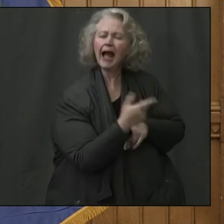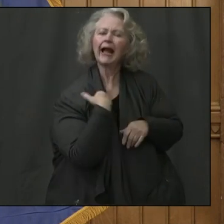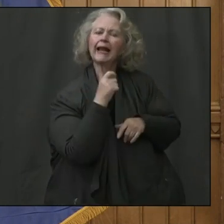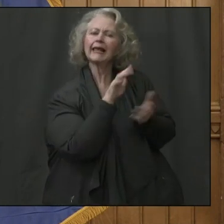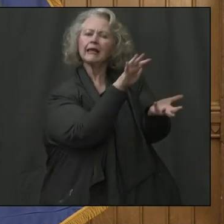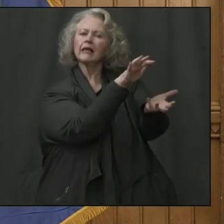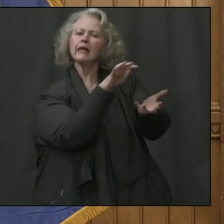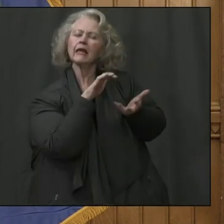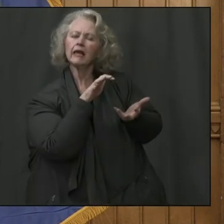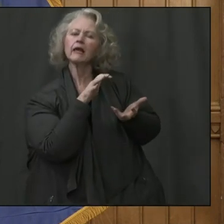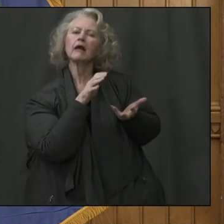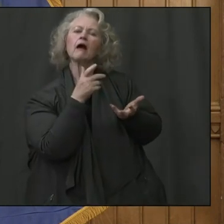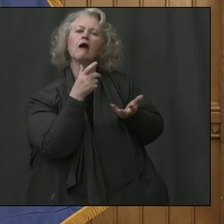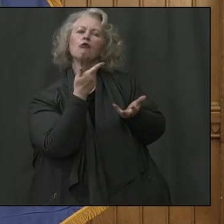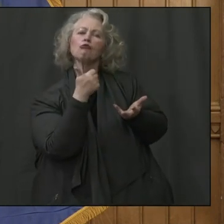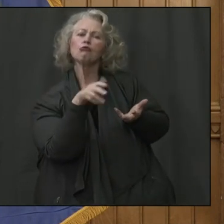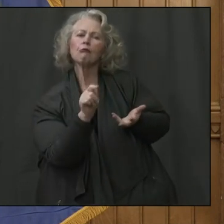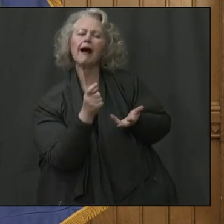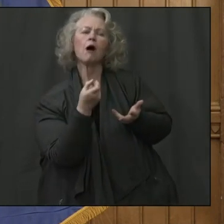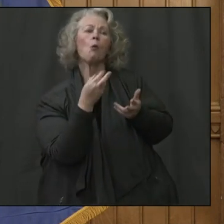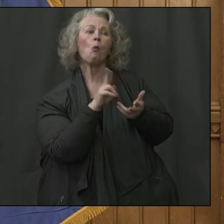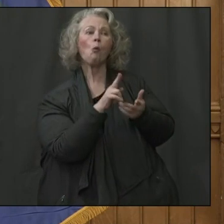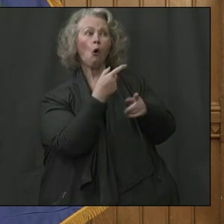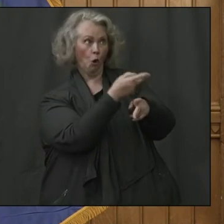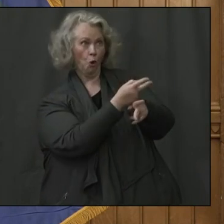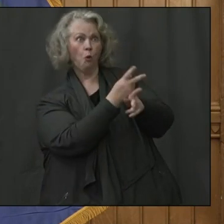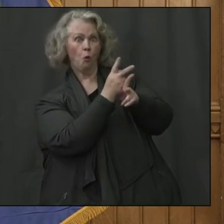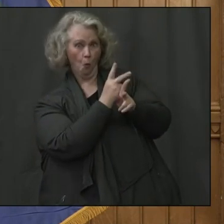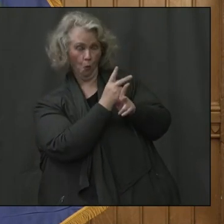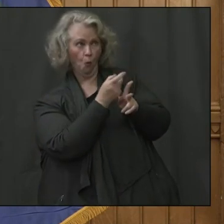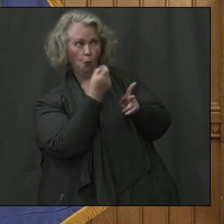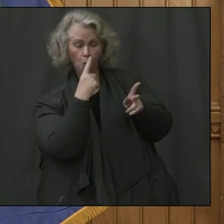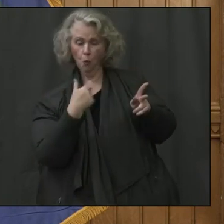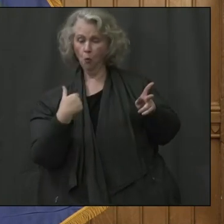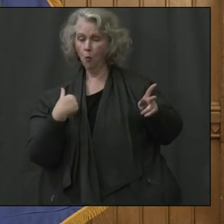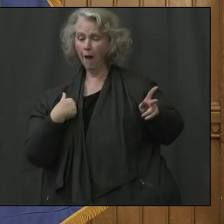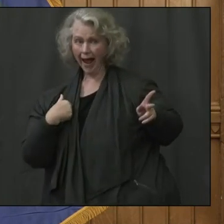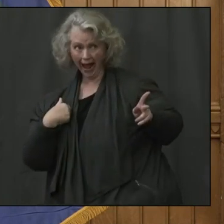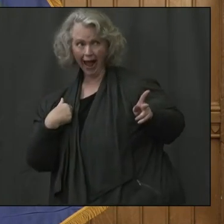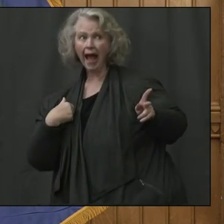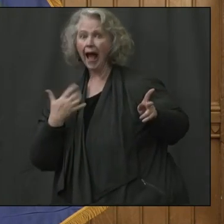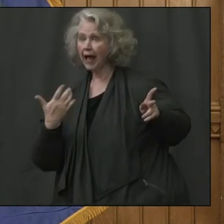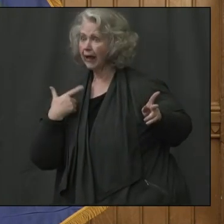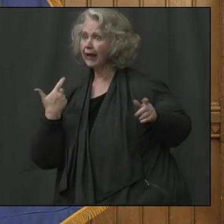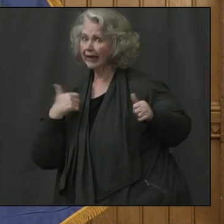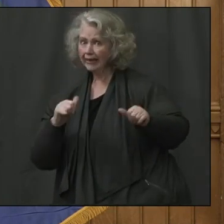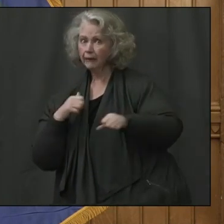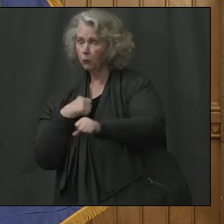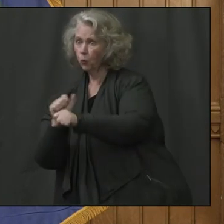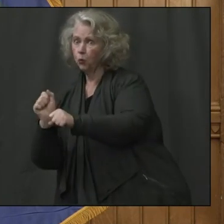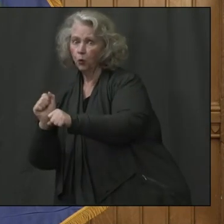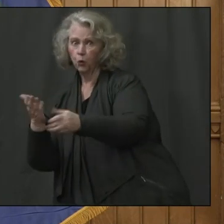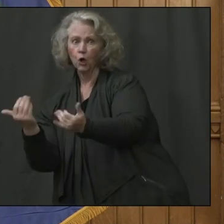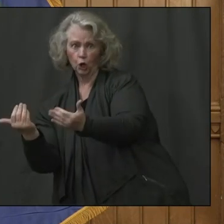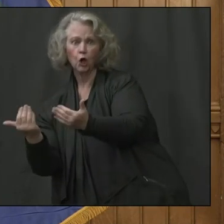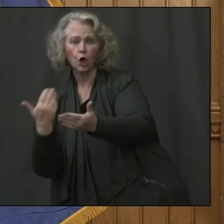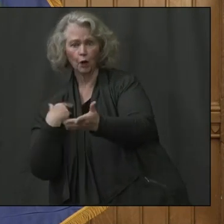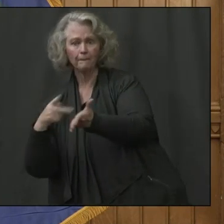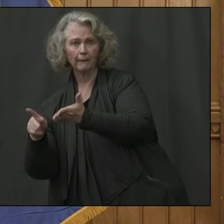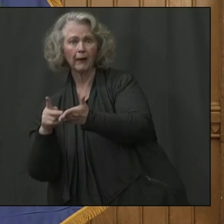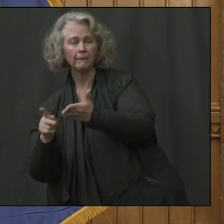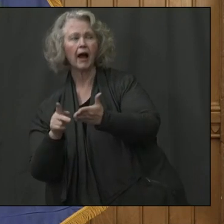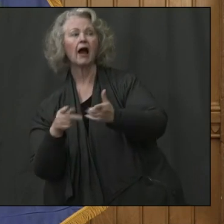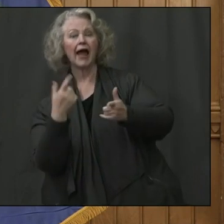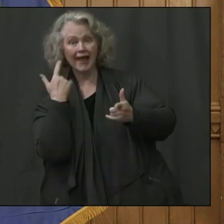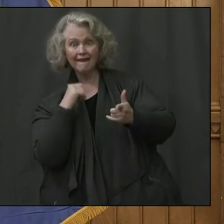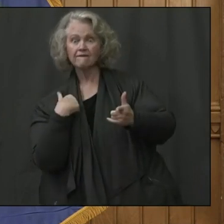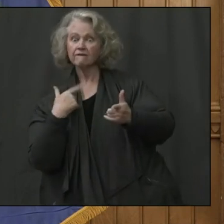call a forgivable loan, where if you keep people, um, on payroll, they forgive that. And that's going to be forgiven, um, after four months,